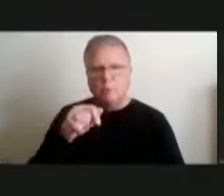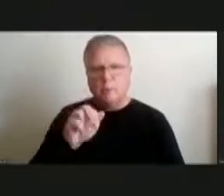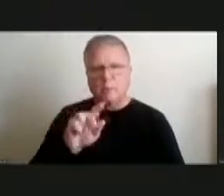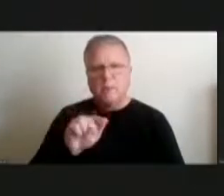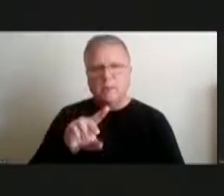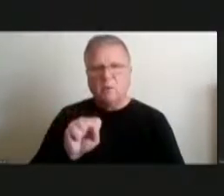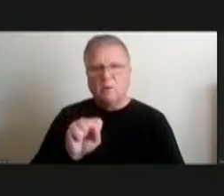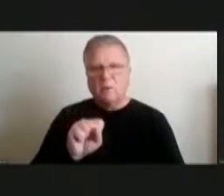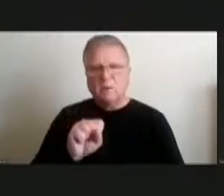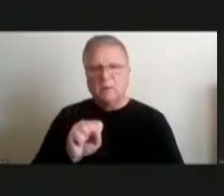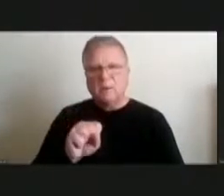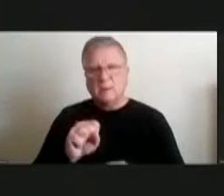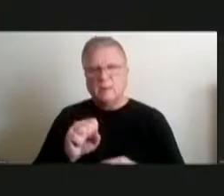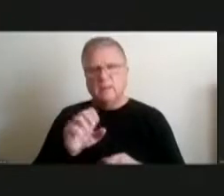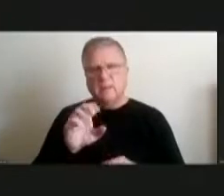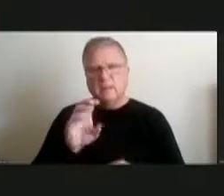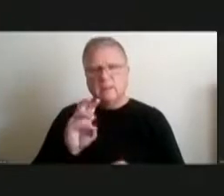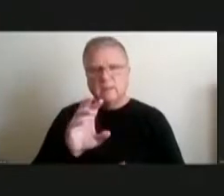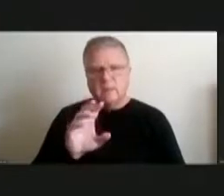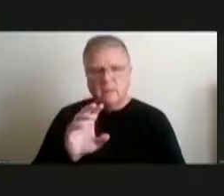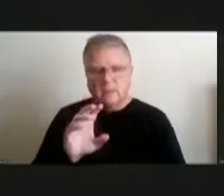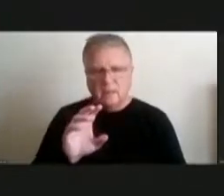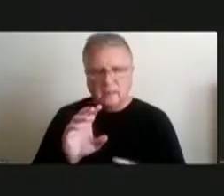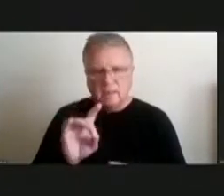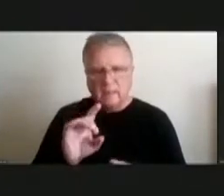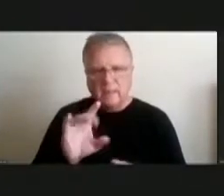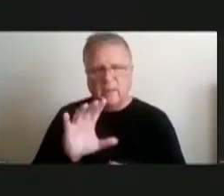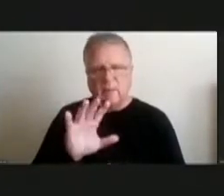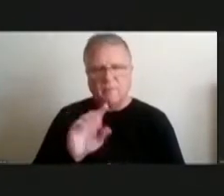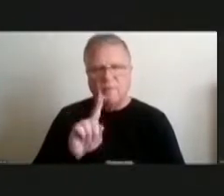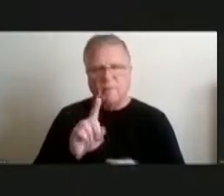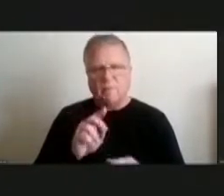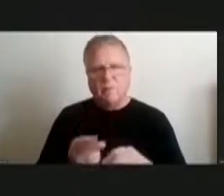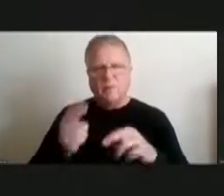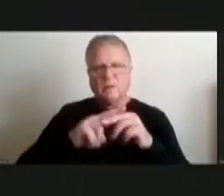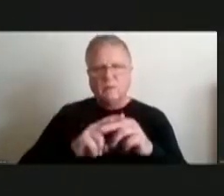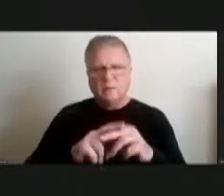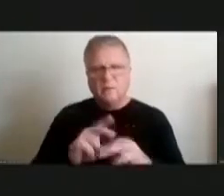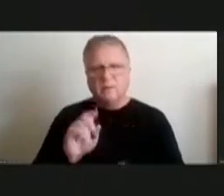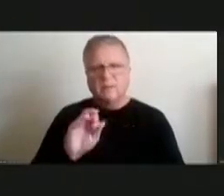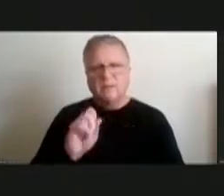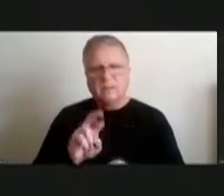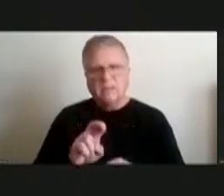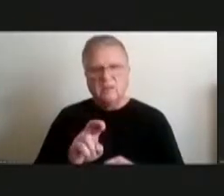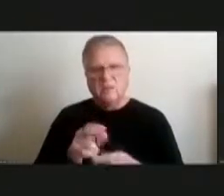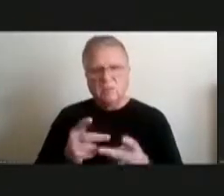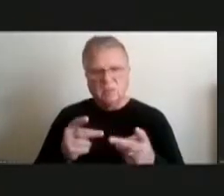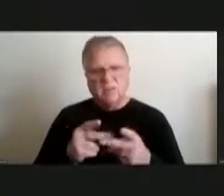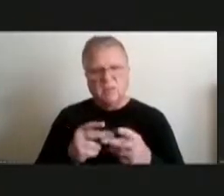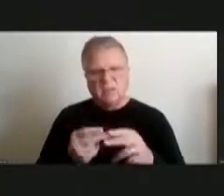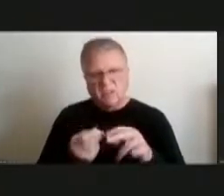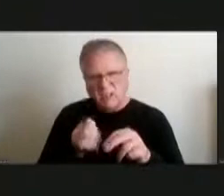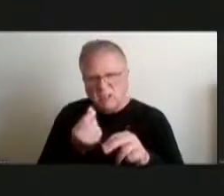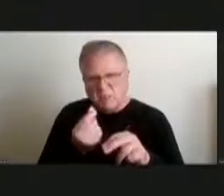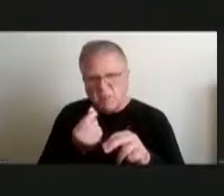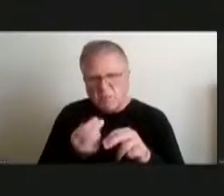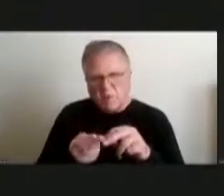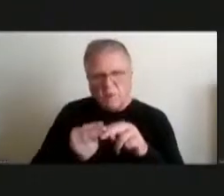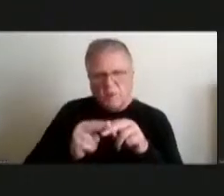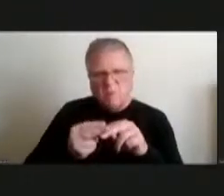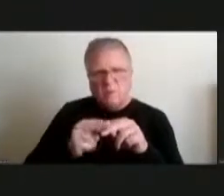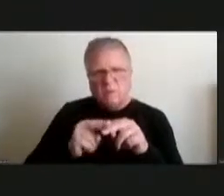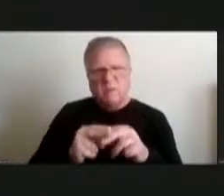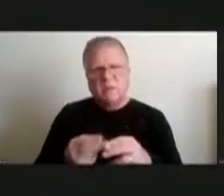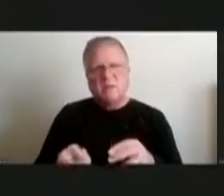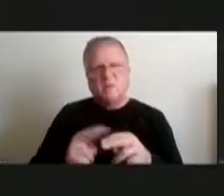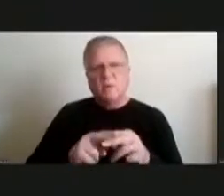150 or assistant solicitor positions receive modest increases total increase between all four is